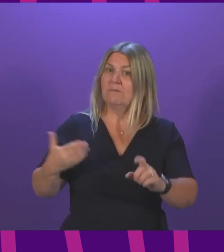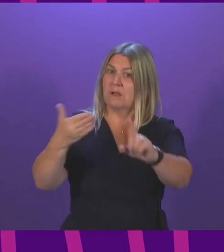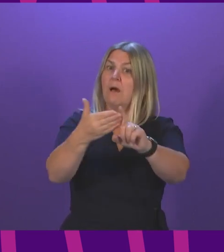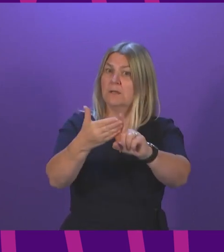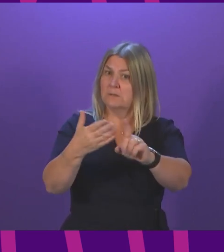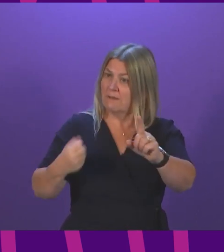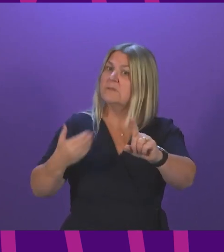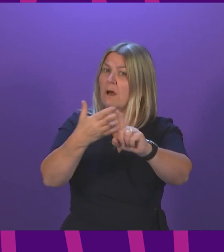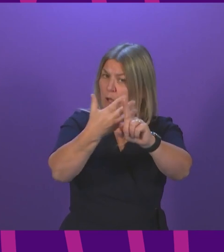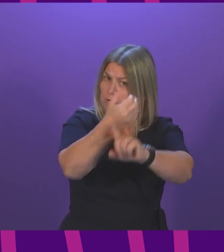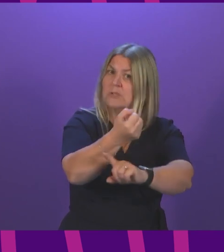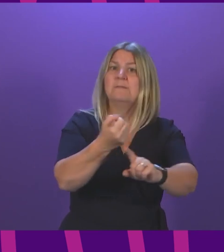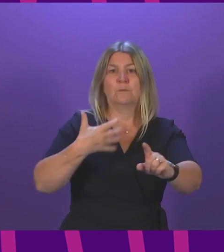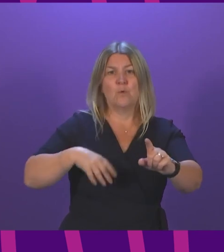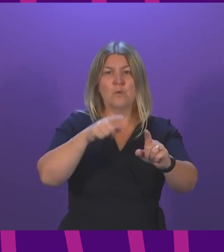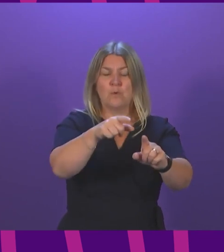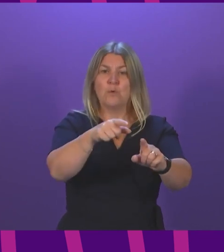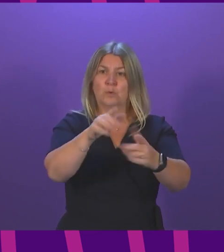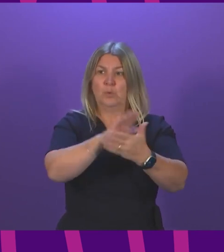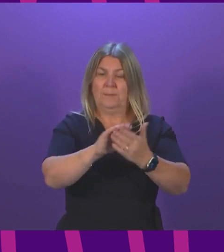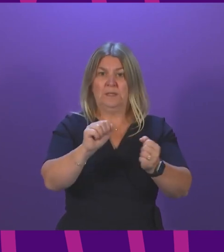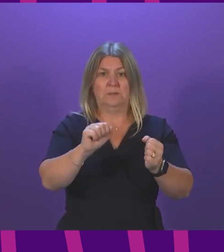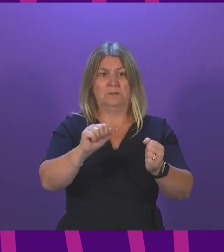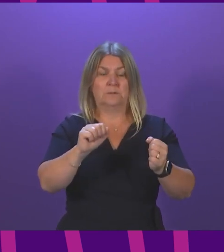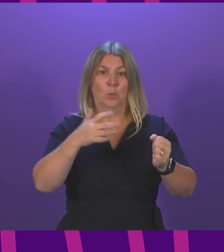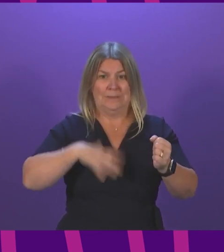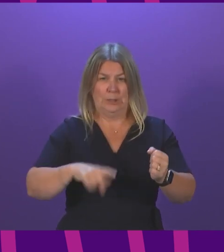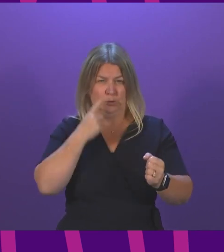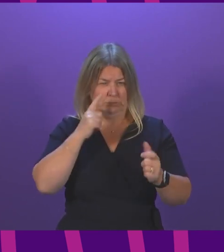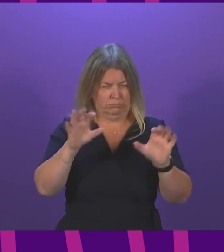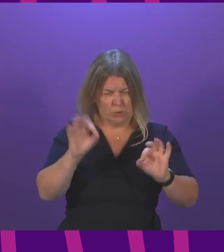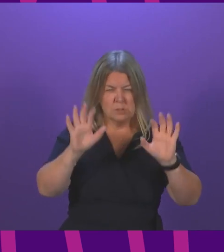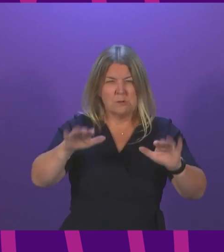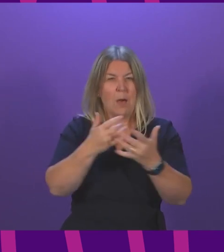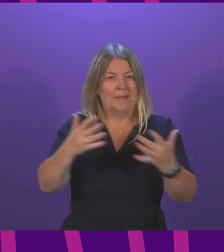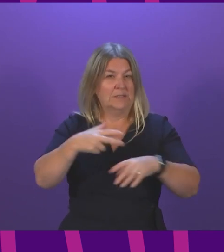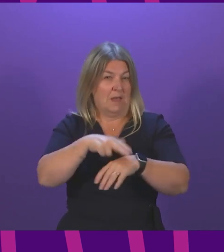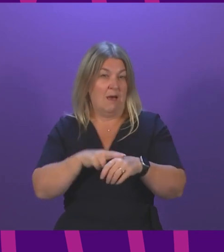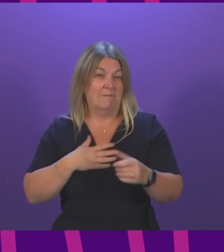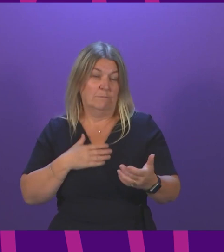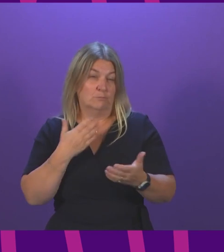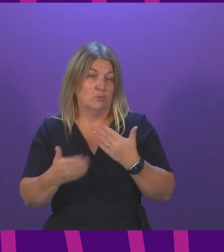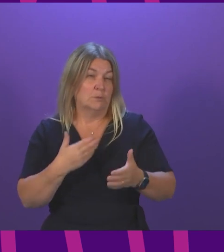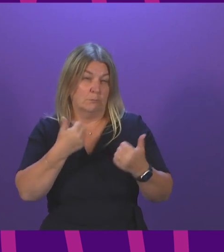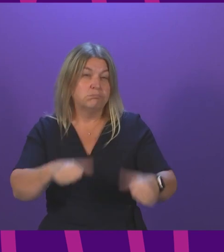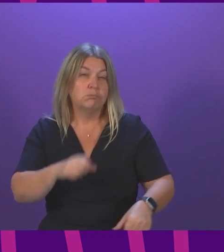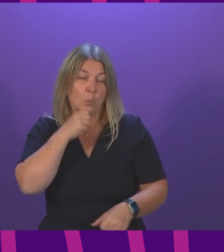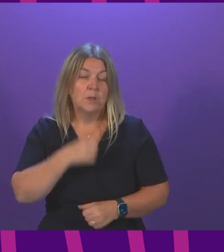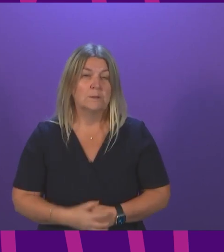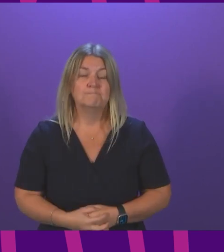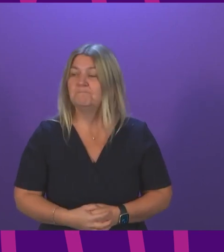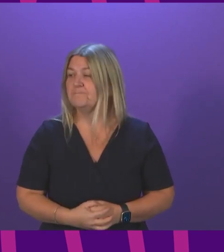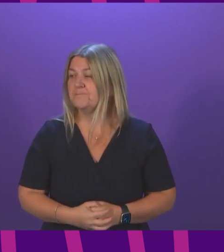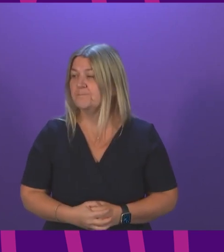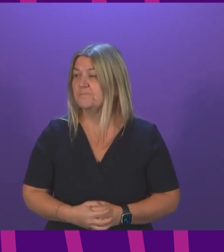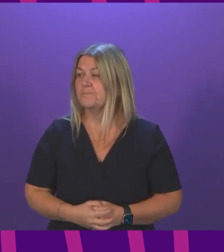I have already referenced to Ms Bailey, of our vaccination programme for the autumn-winter. Emma Harper, to be followed by Pauline McNeill. Thanks,